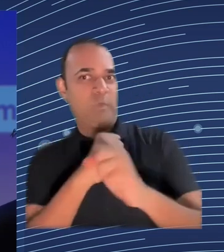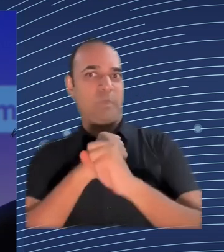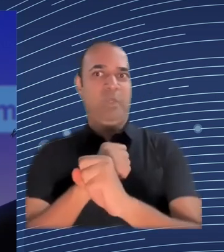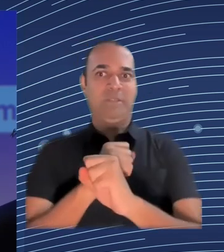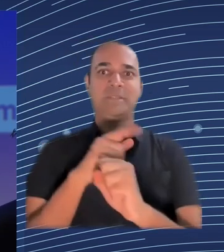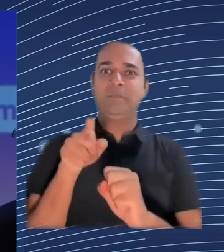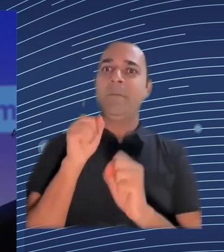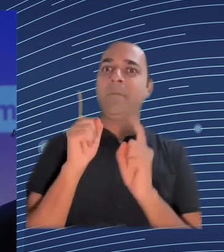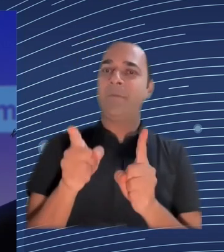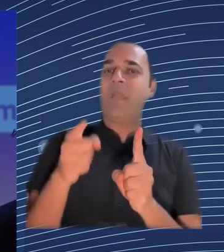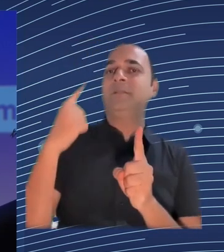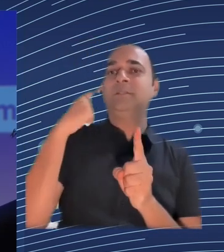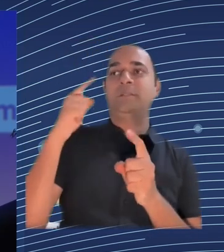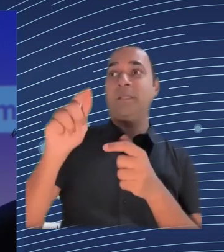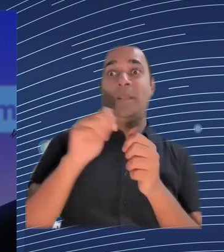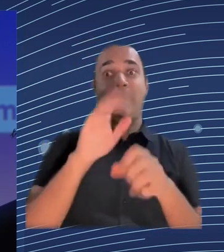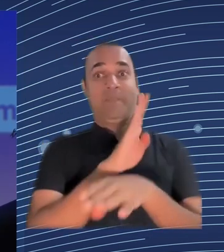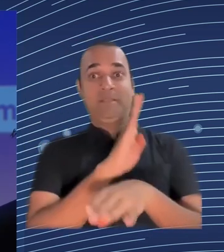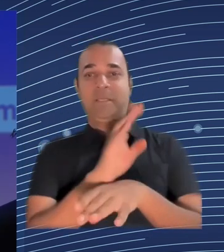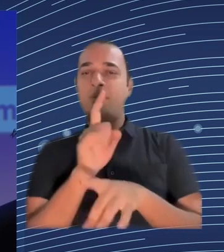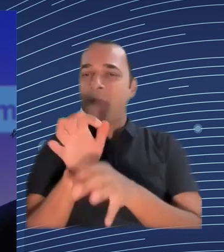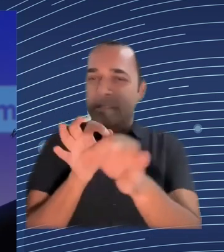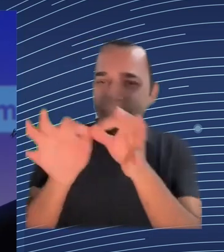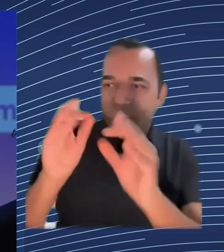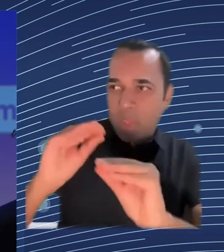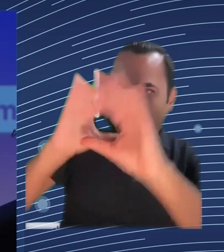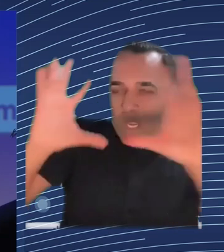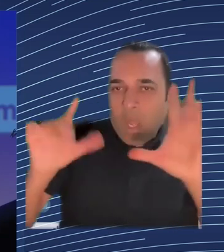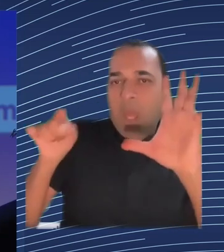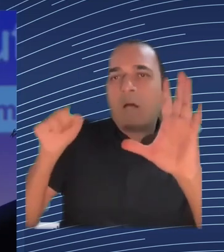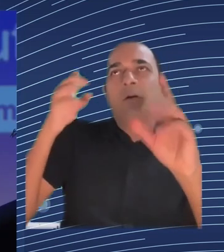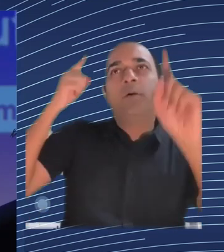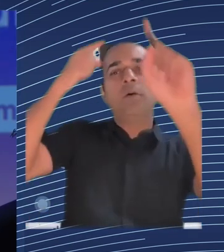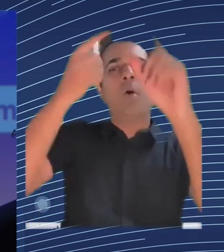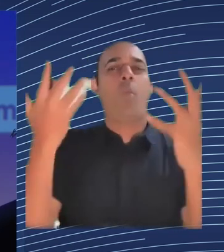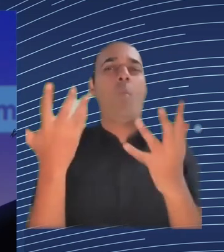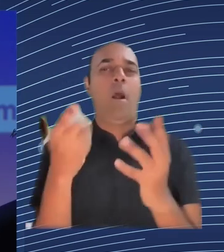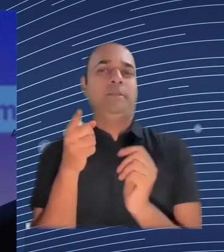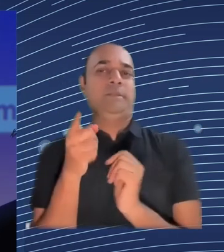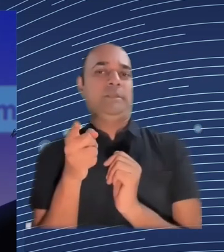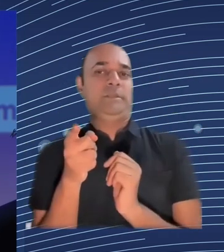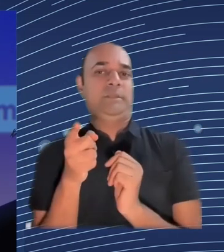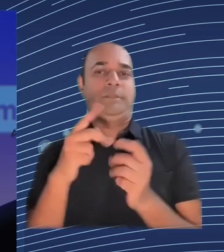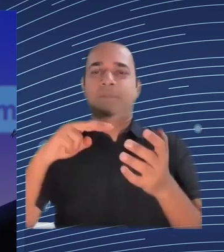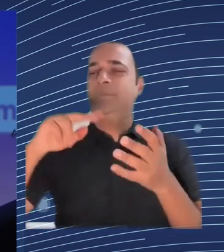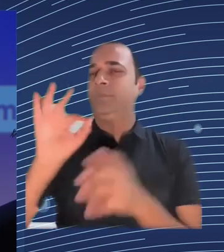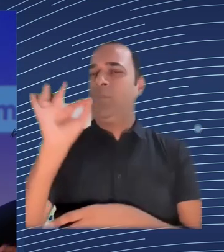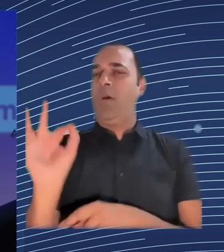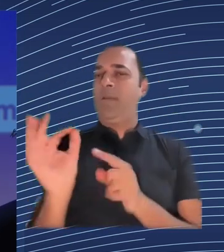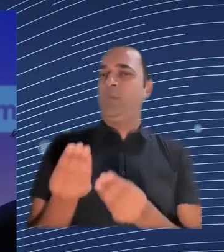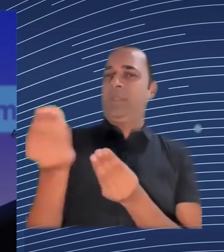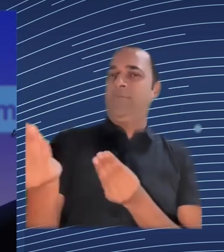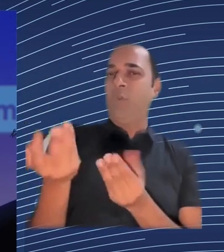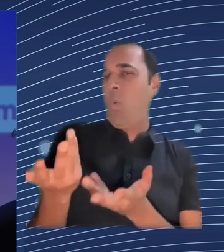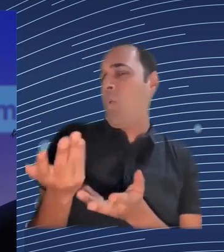is that some companies they are not able even to explain what is happening because of the black box or